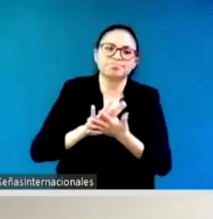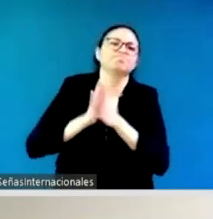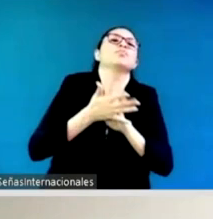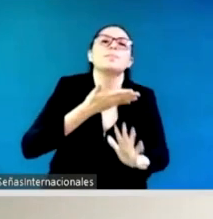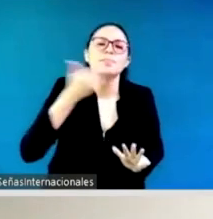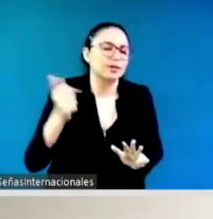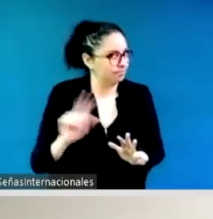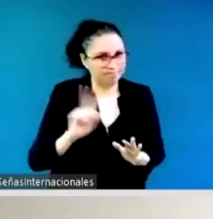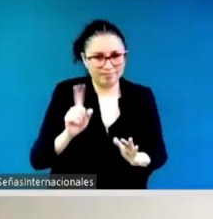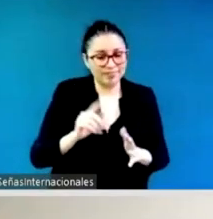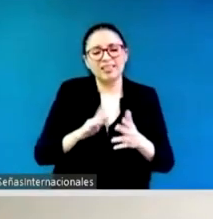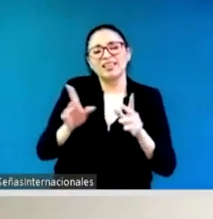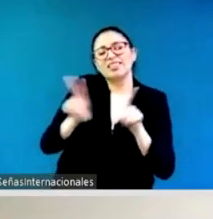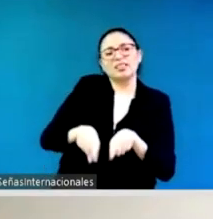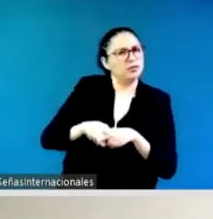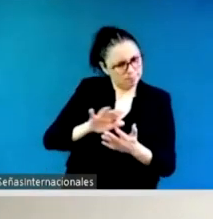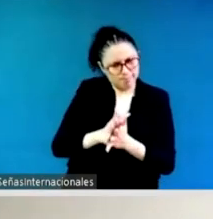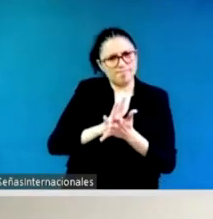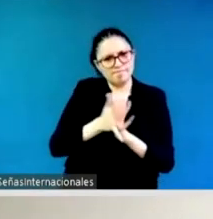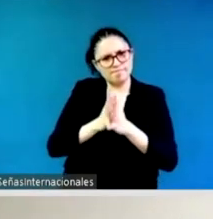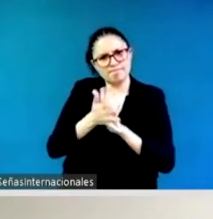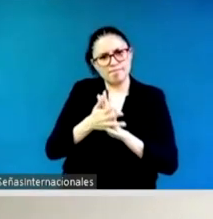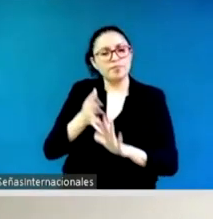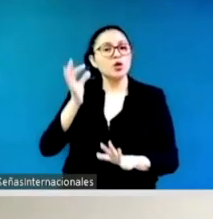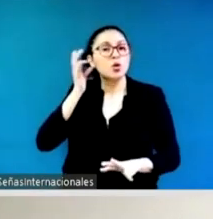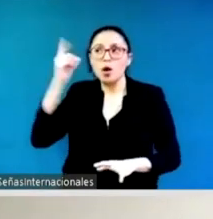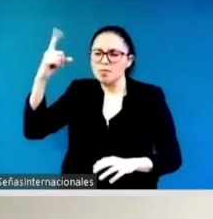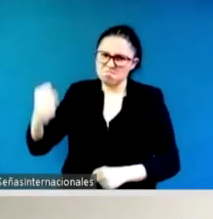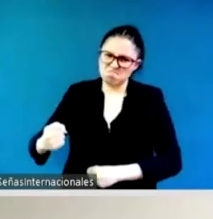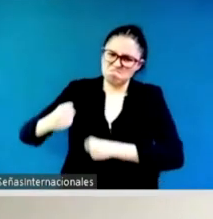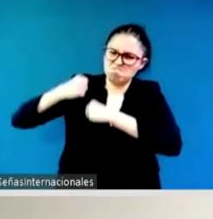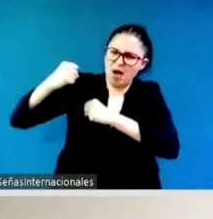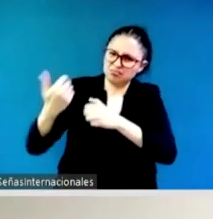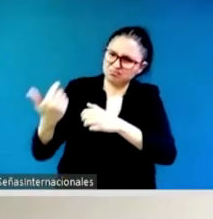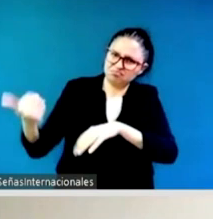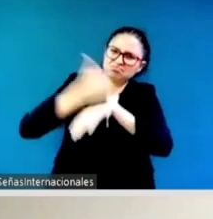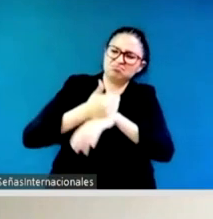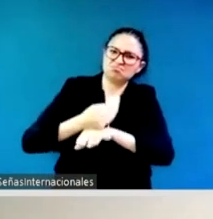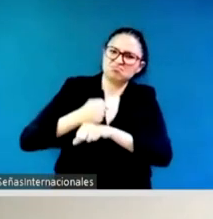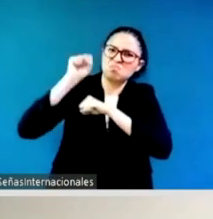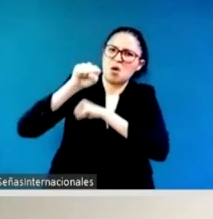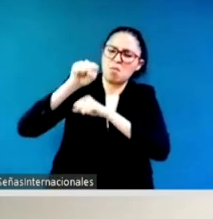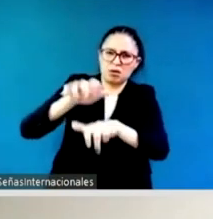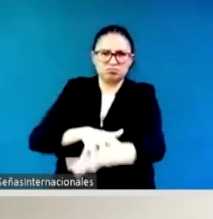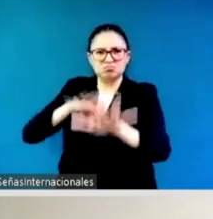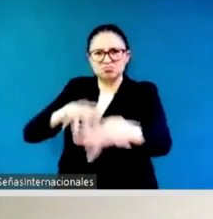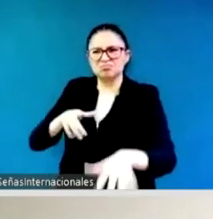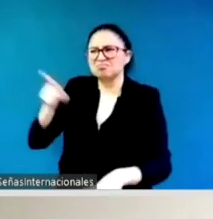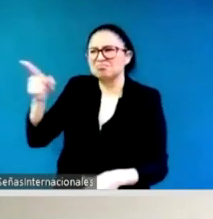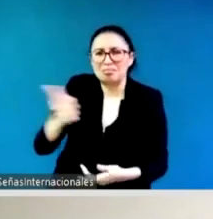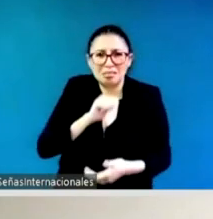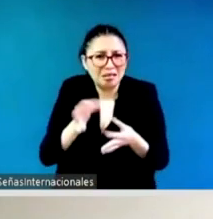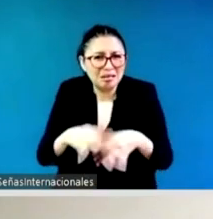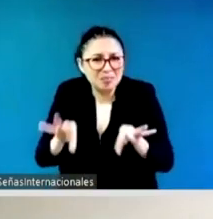also means really a different type of leadership it means um taking a look at systems of inequalities and that's what the 2030